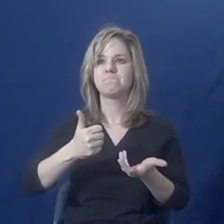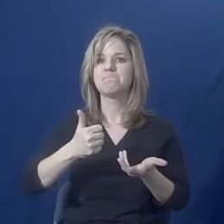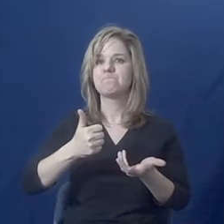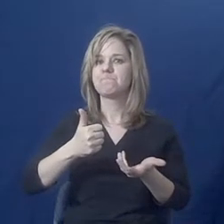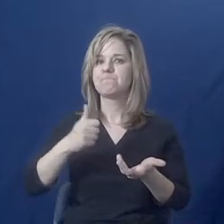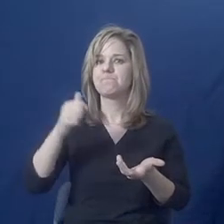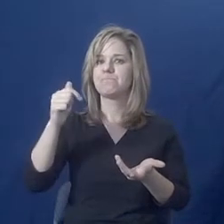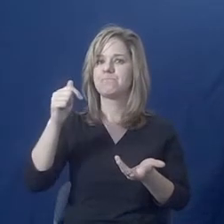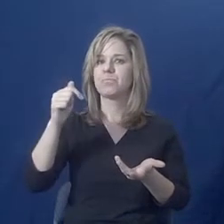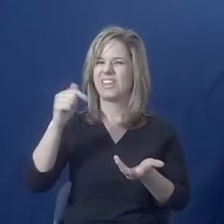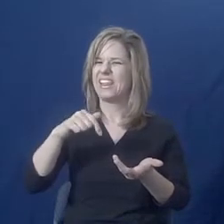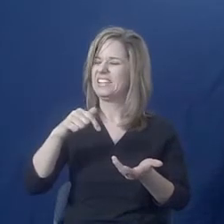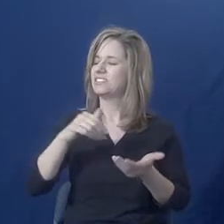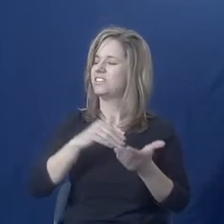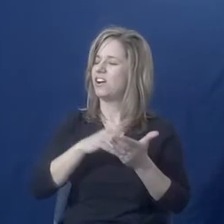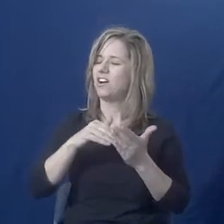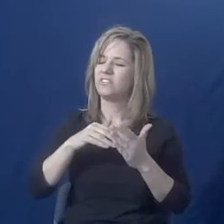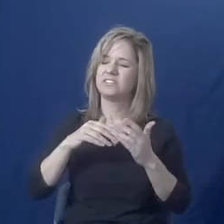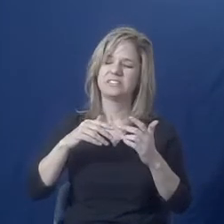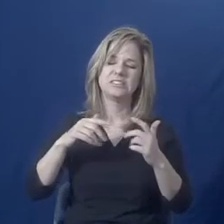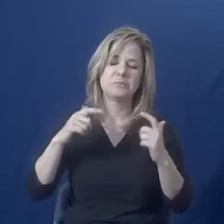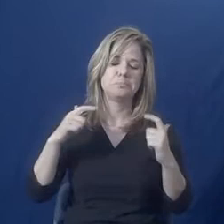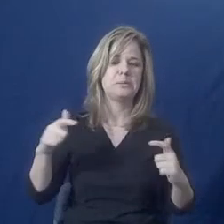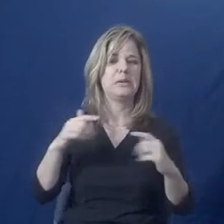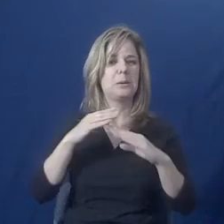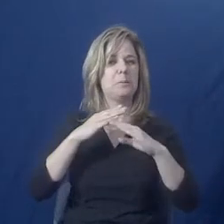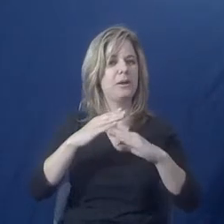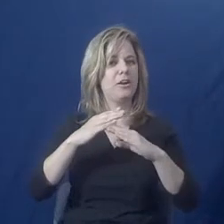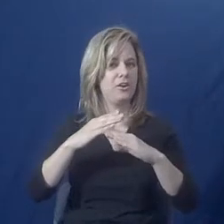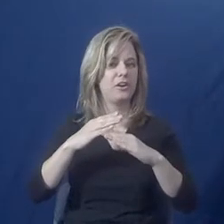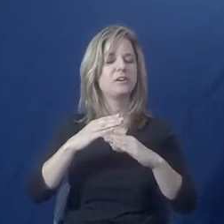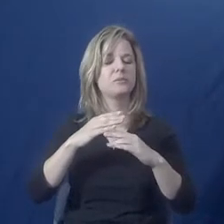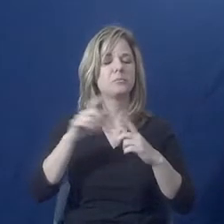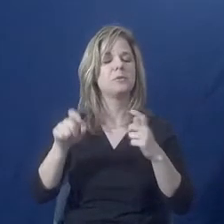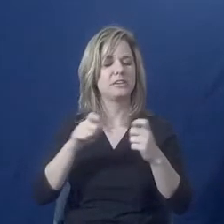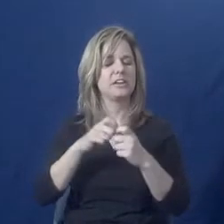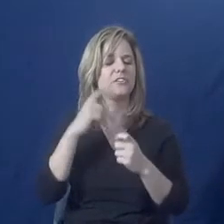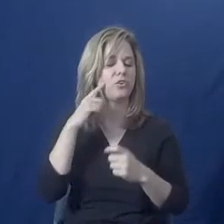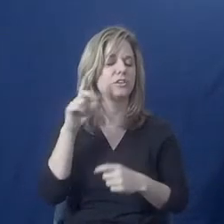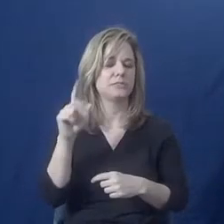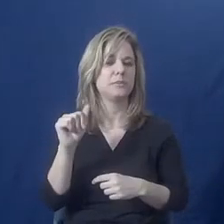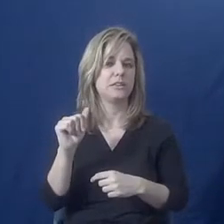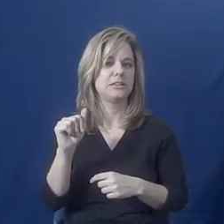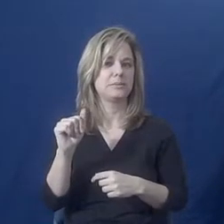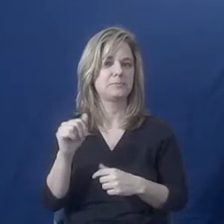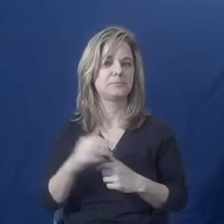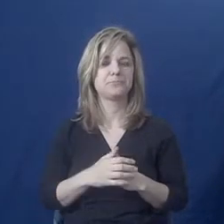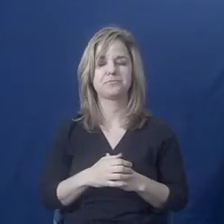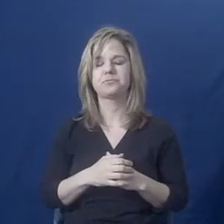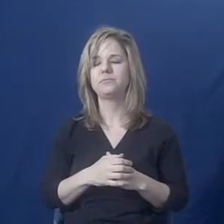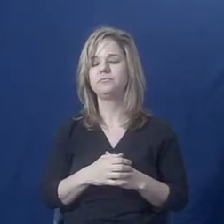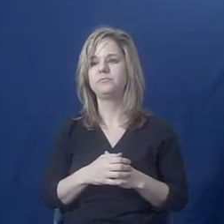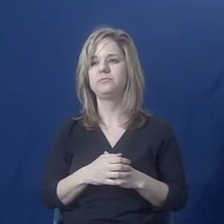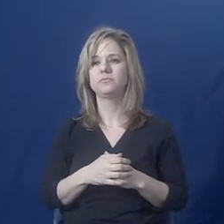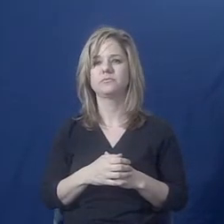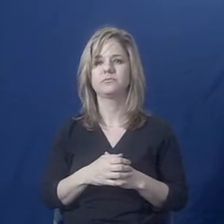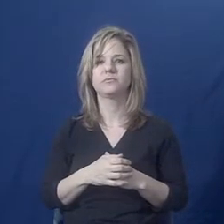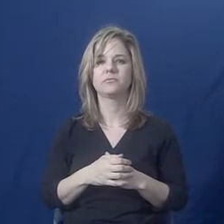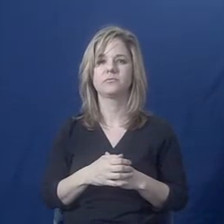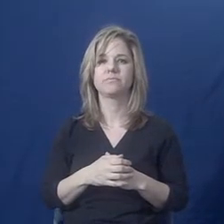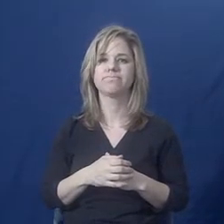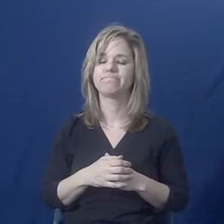barriers to leaving, especially for people with disabilities. And so it can be very